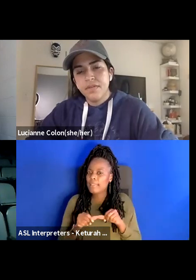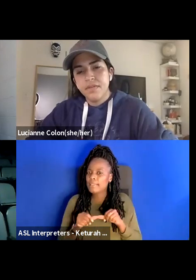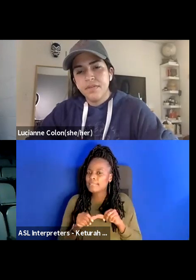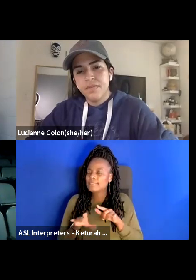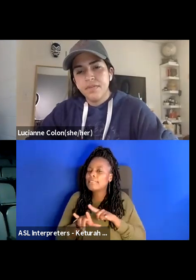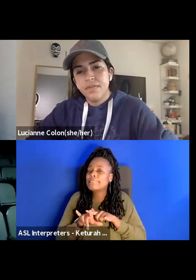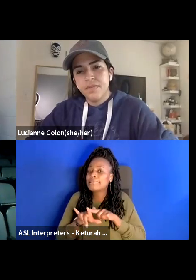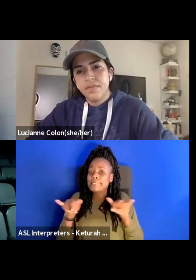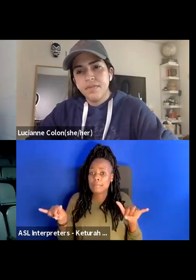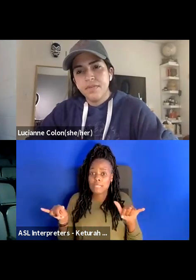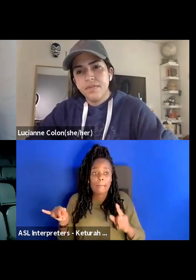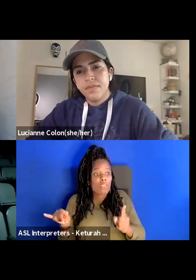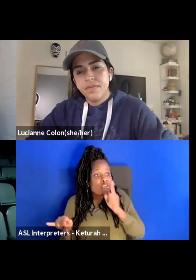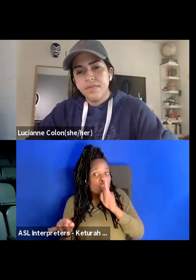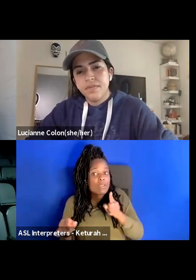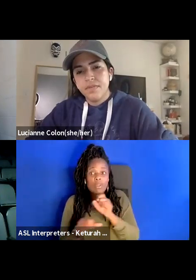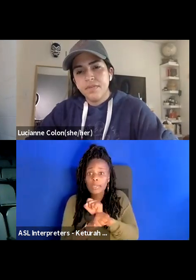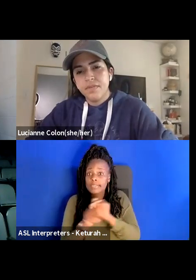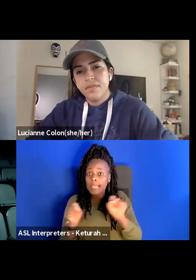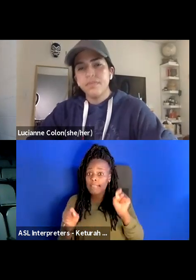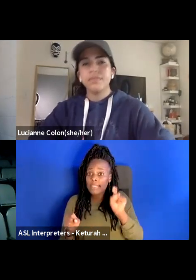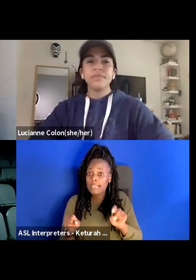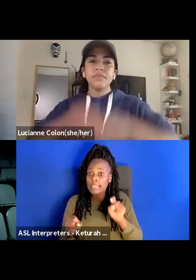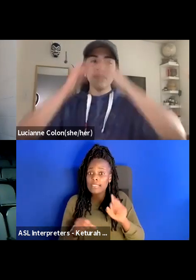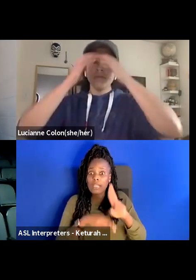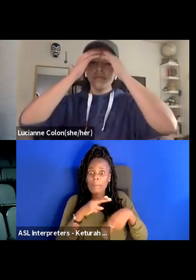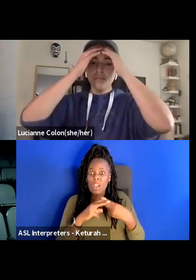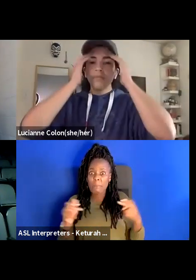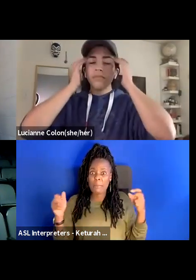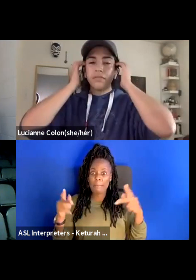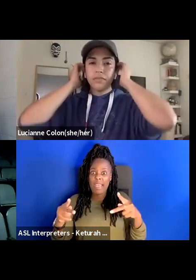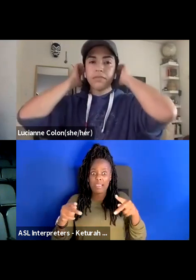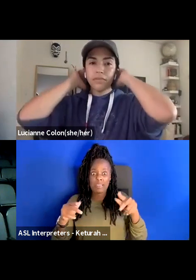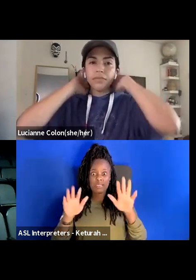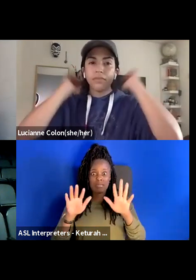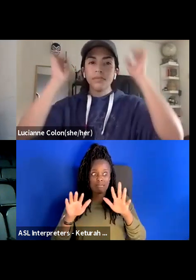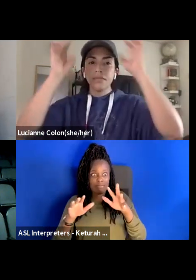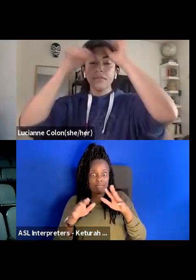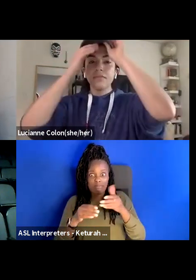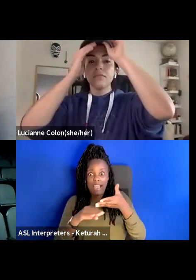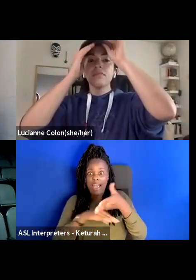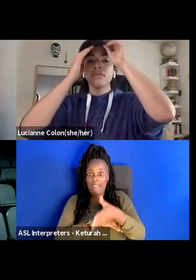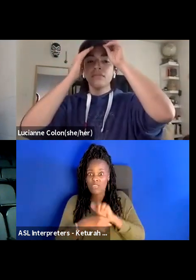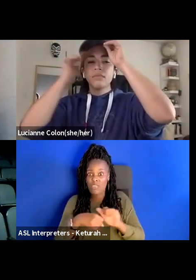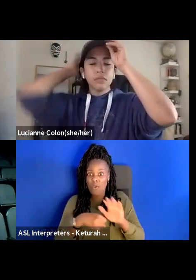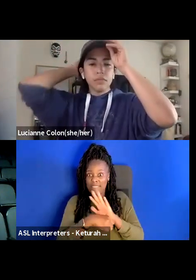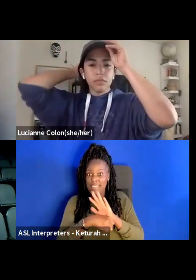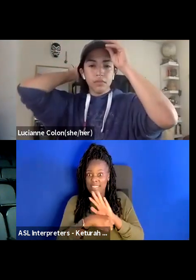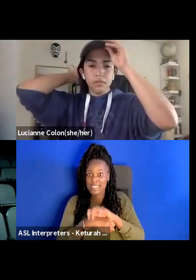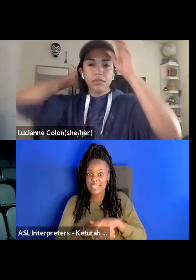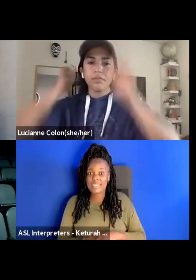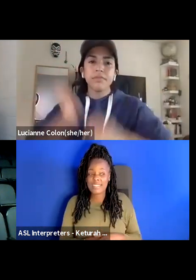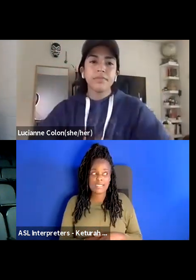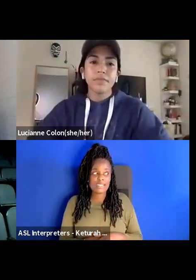very real safety needs around returning to a space post-covid so william you'd mentioned